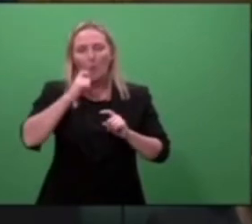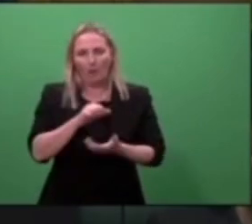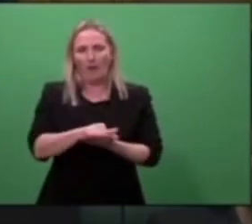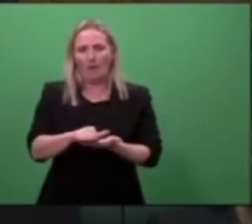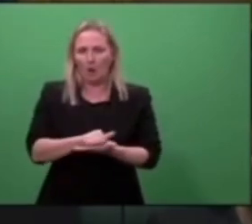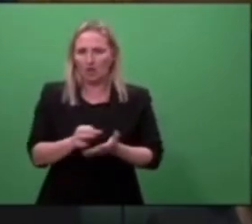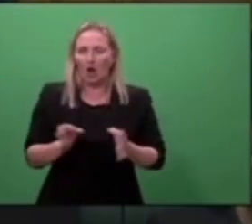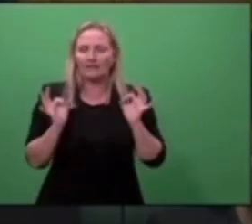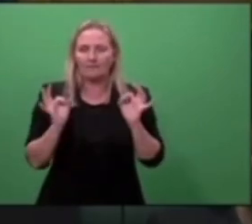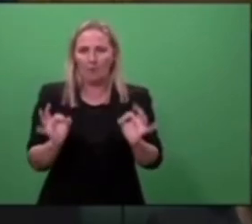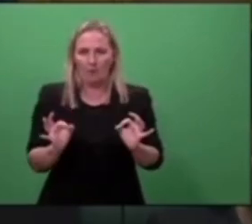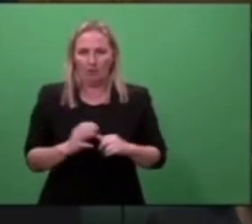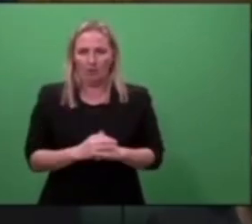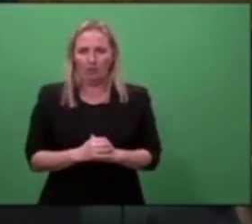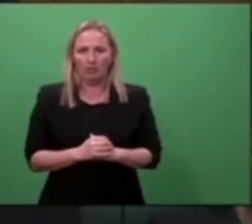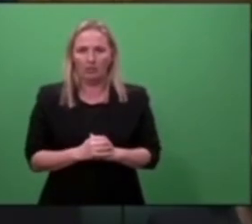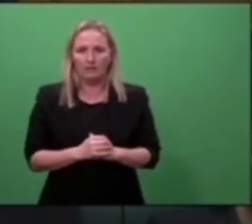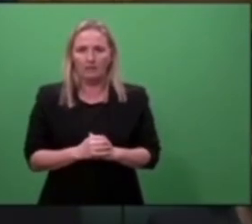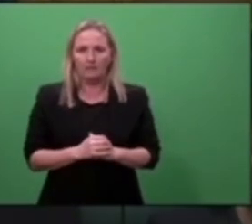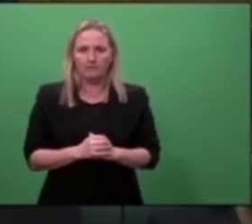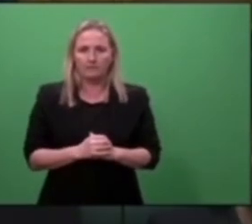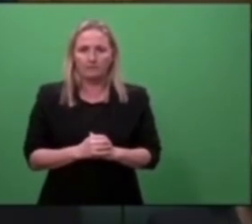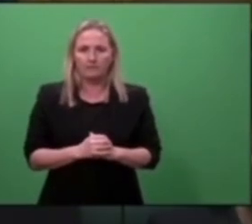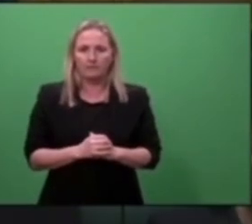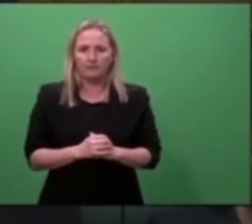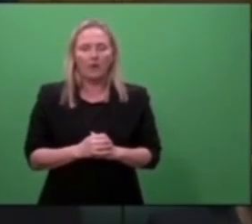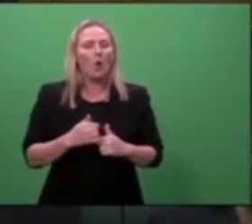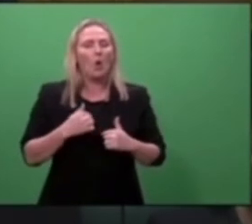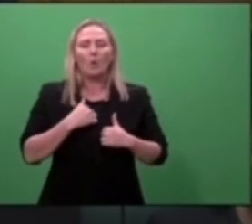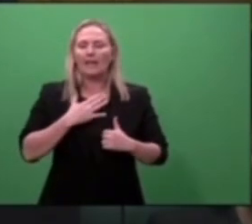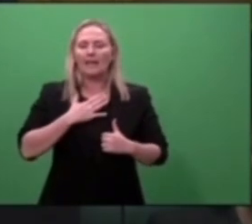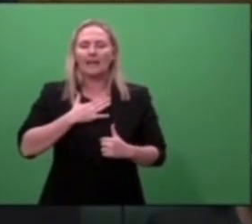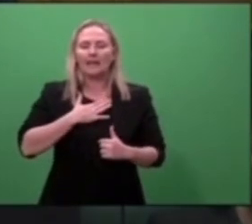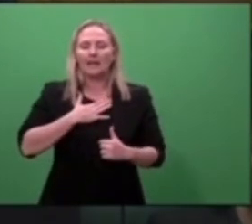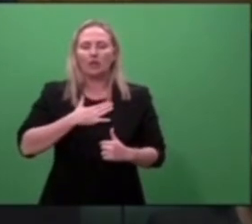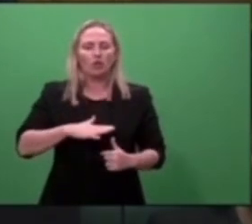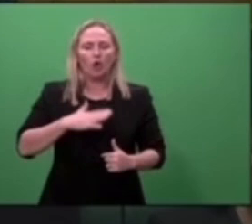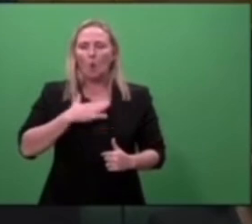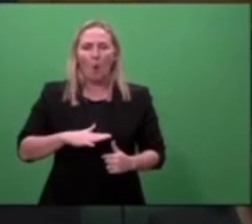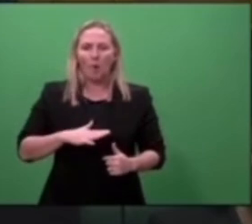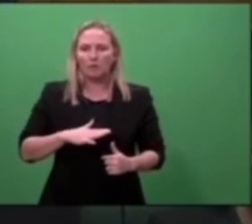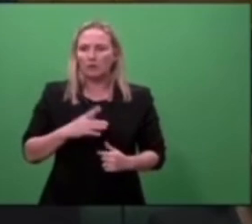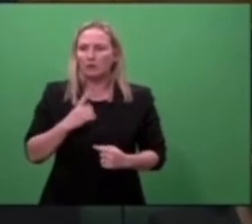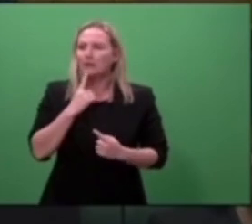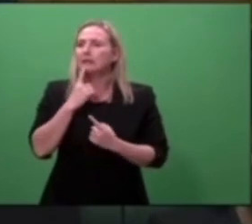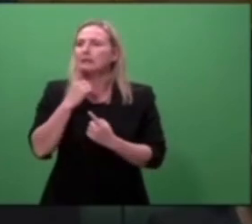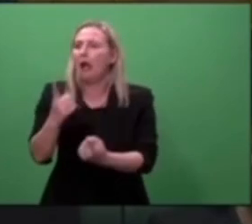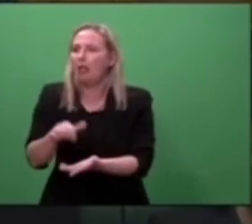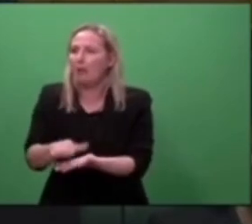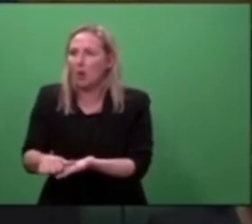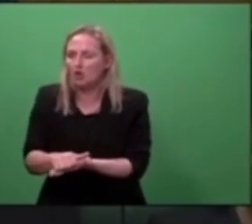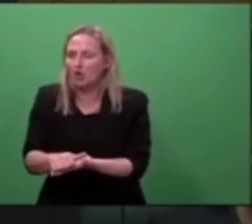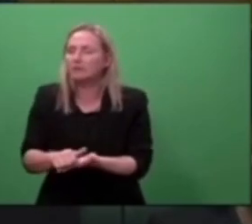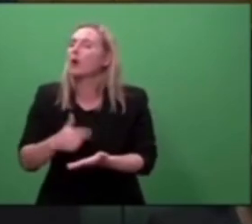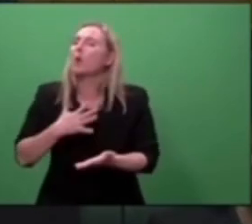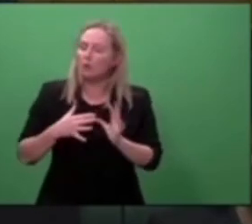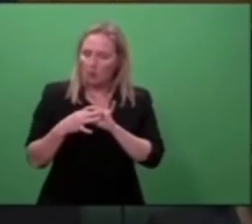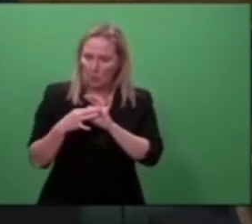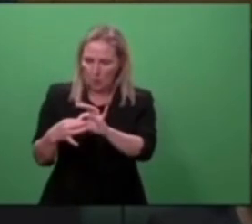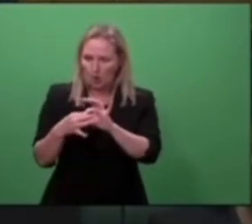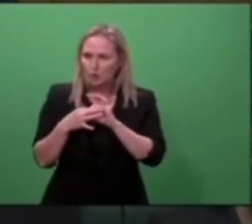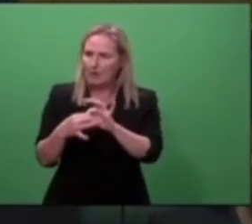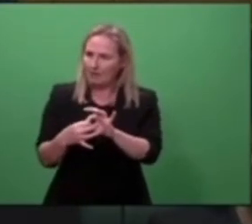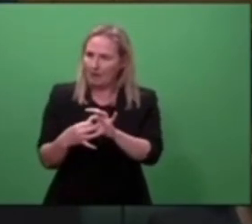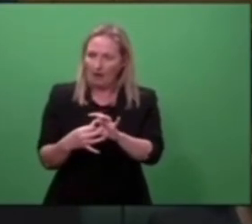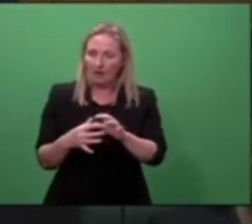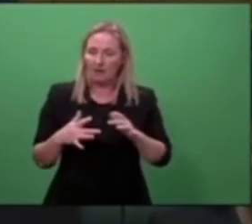done to those survivors, but actually created with them, so that it is genuine. And I